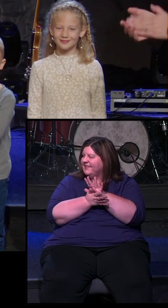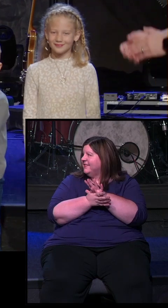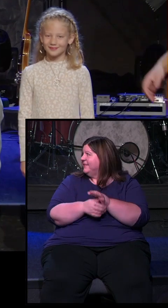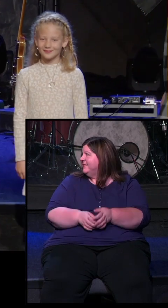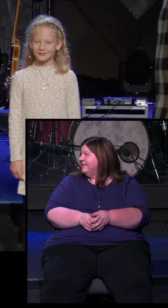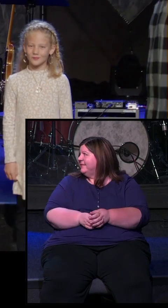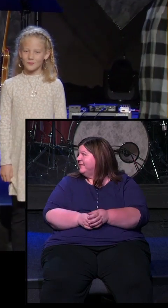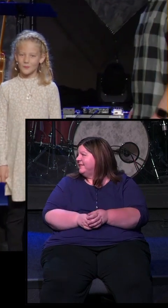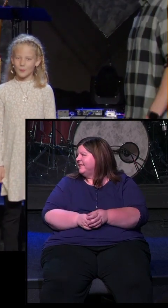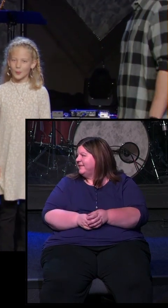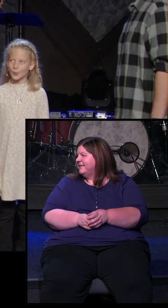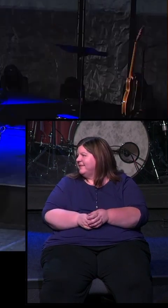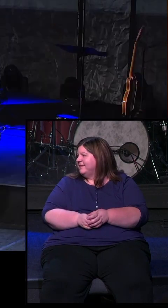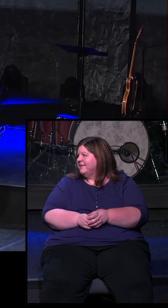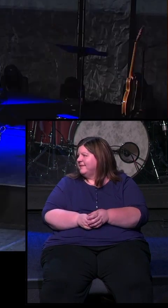You guys can go right up there.